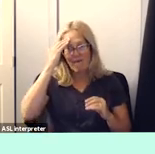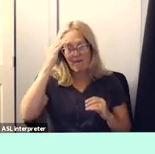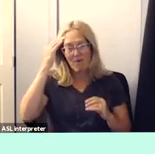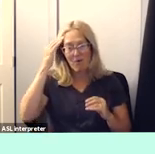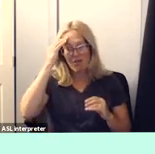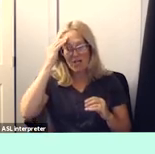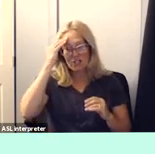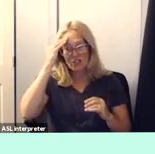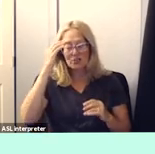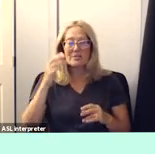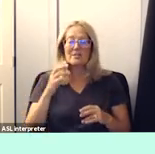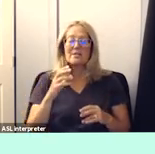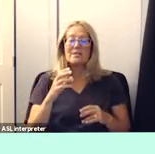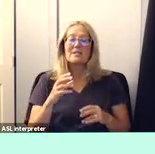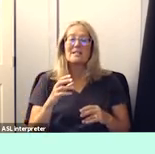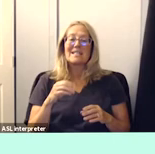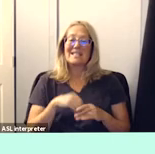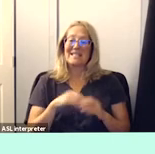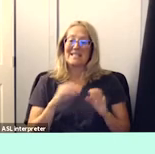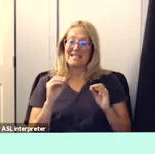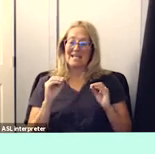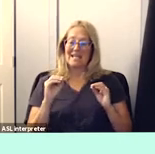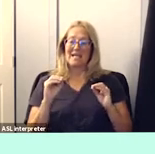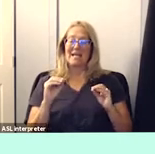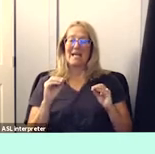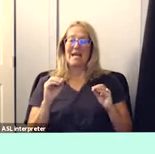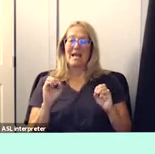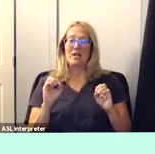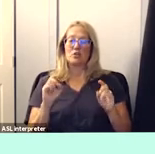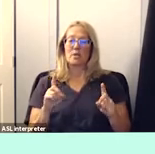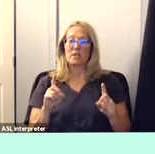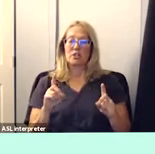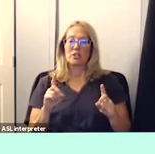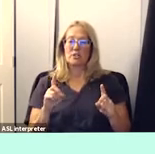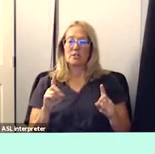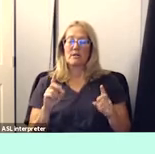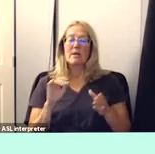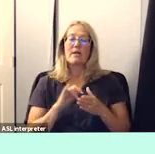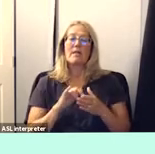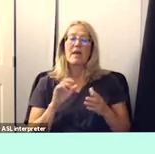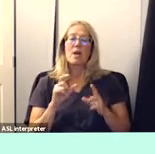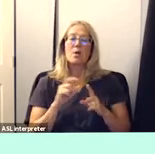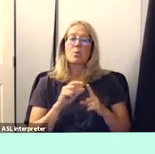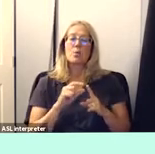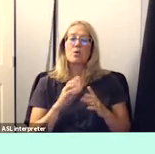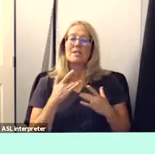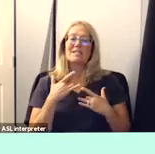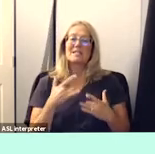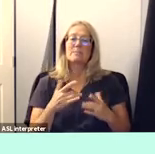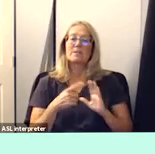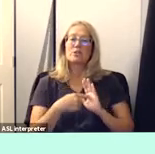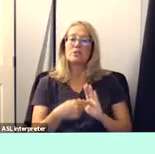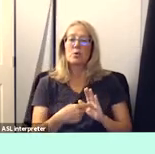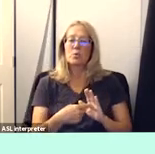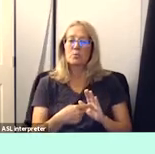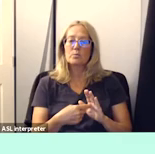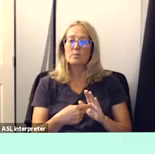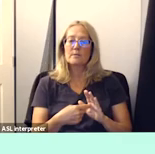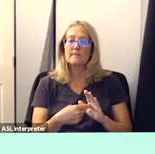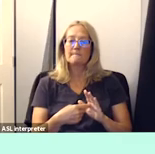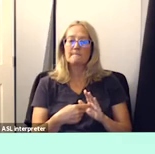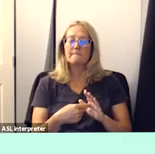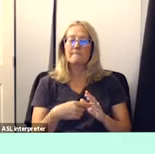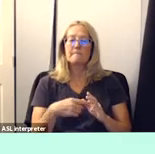however in the education world um that word usually evokes certain thoughts and images